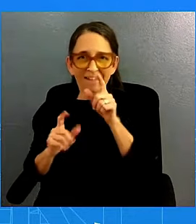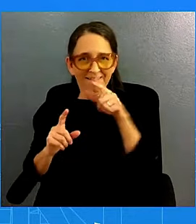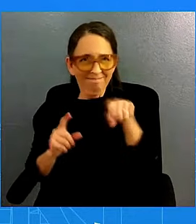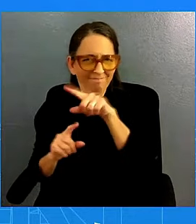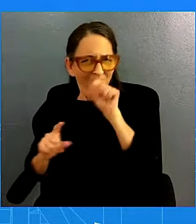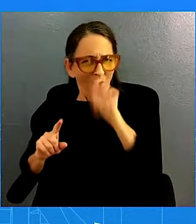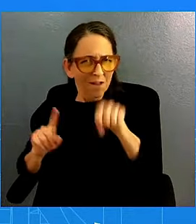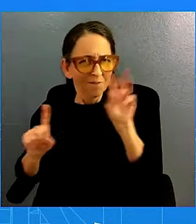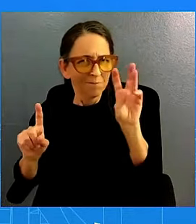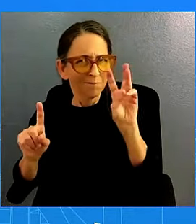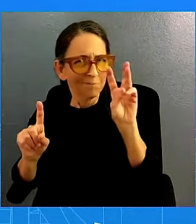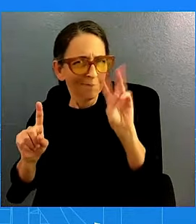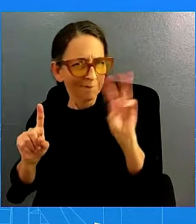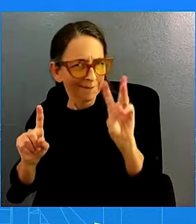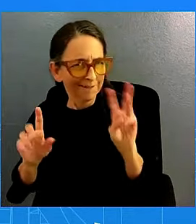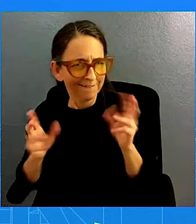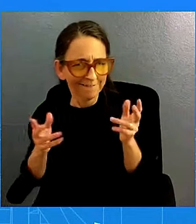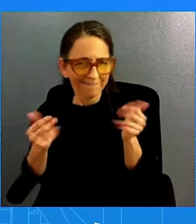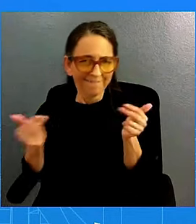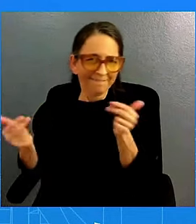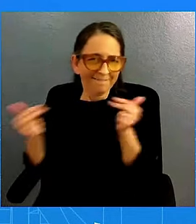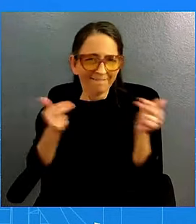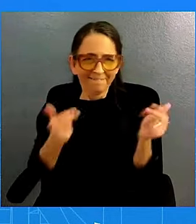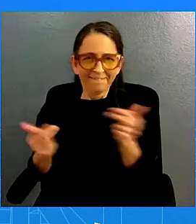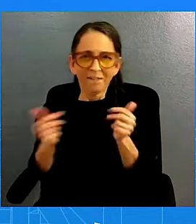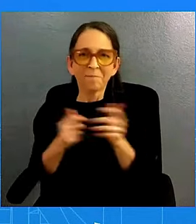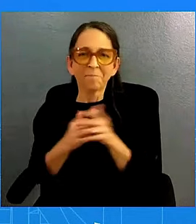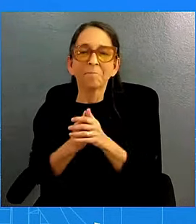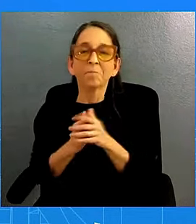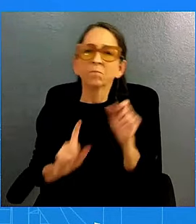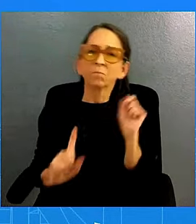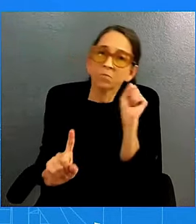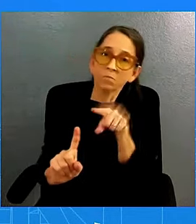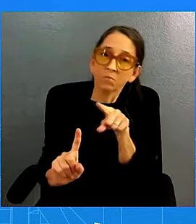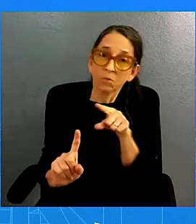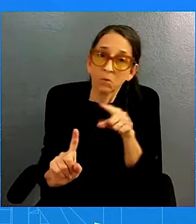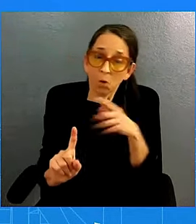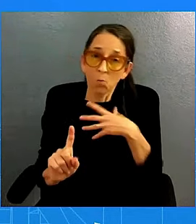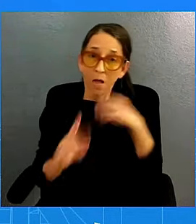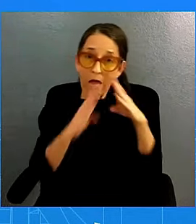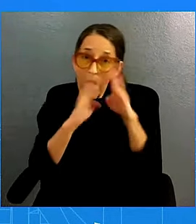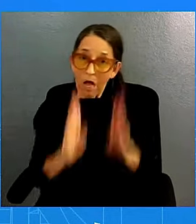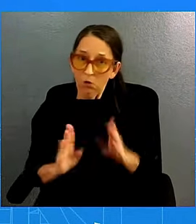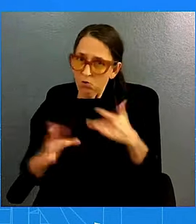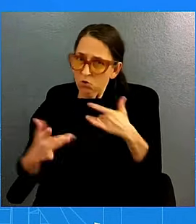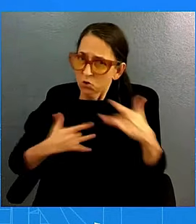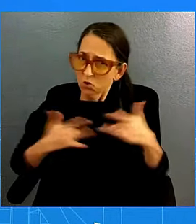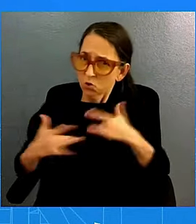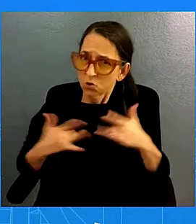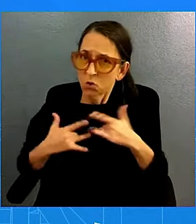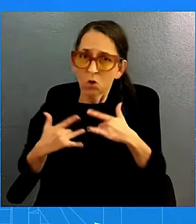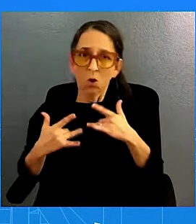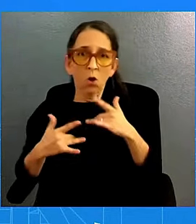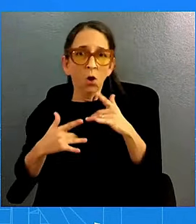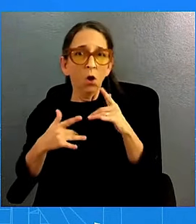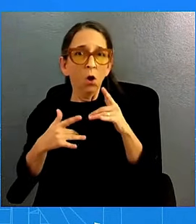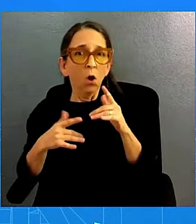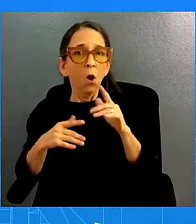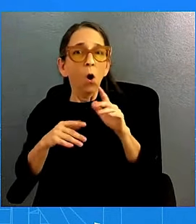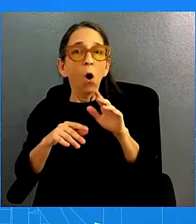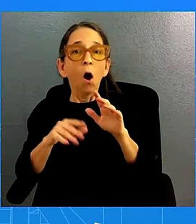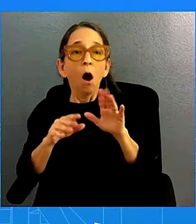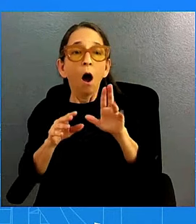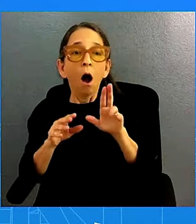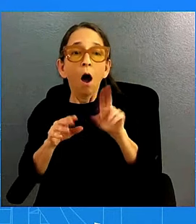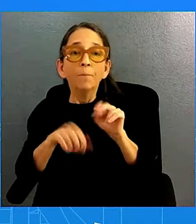Go ahead. Sorry. Is the White House concerned at all that the Fed is predicting that the unemployment rate is going to rise by the end of the year? So, look, I'm going